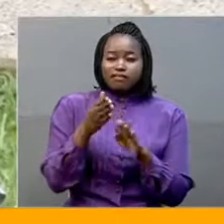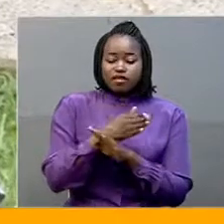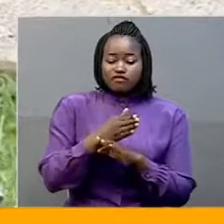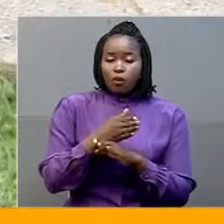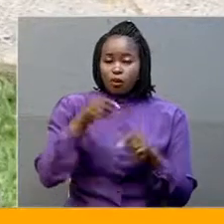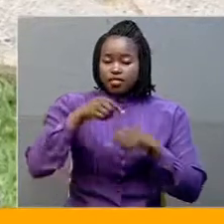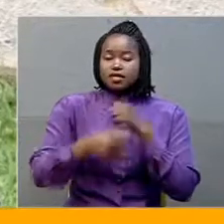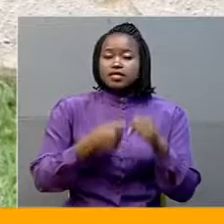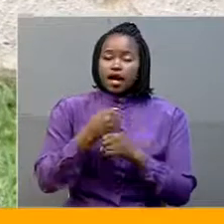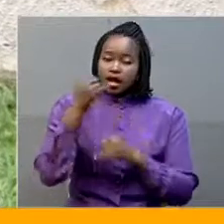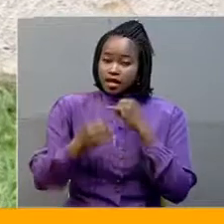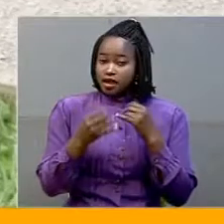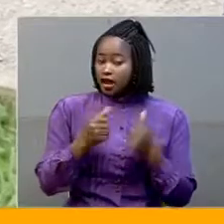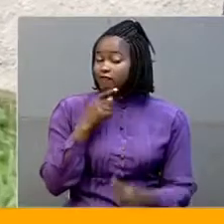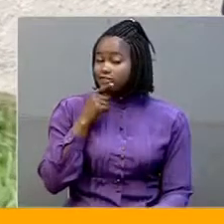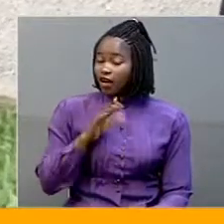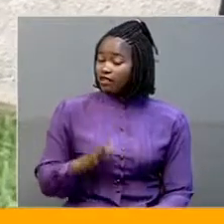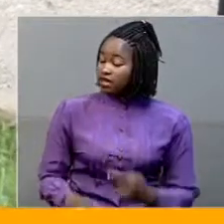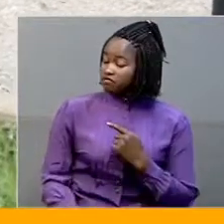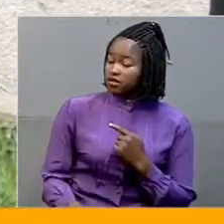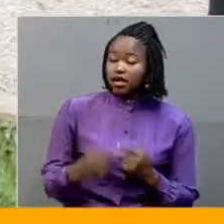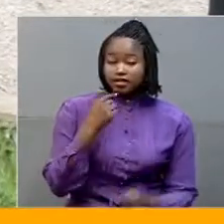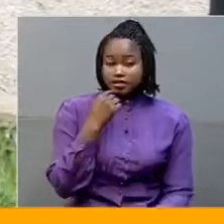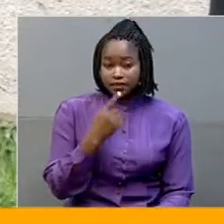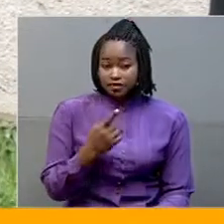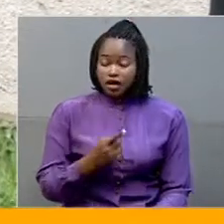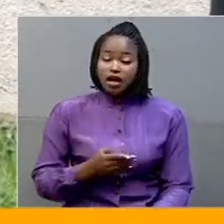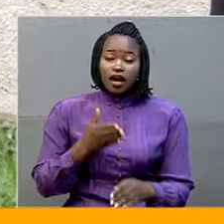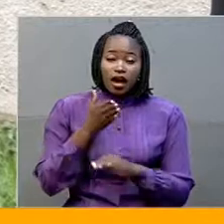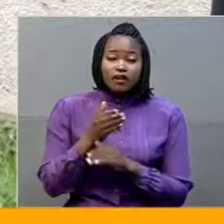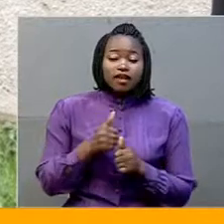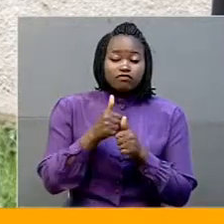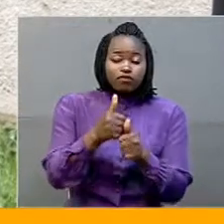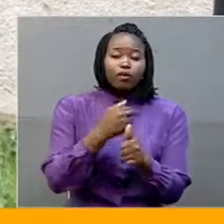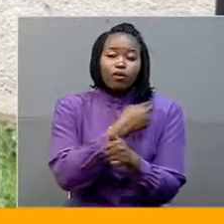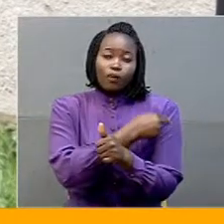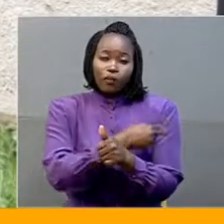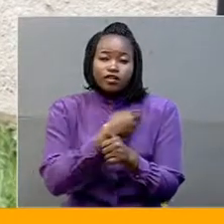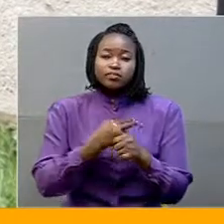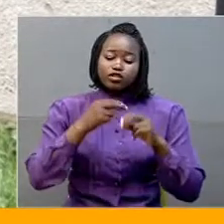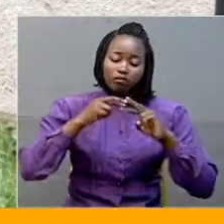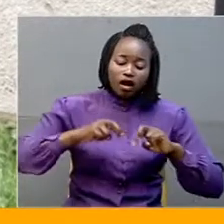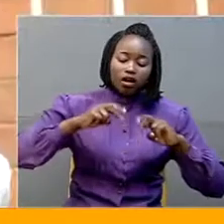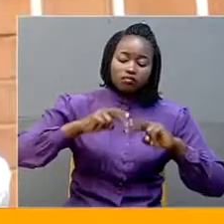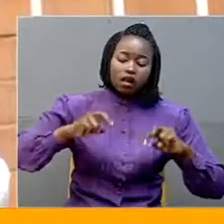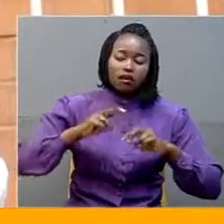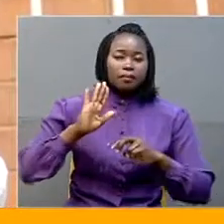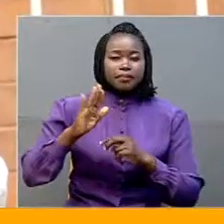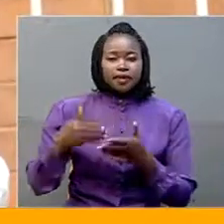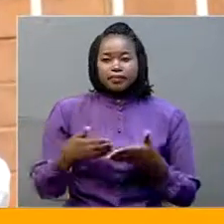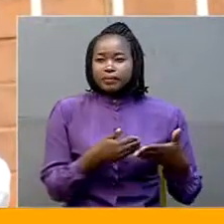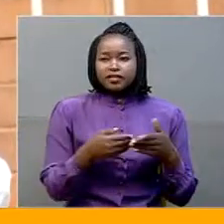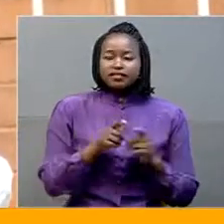Okelo Dickie, the father of the sick child, says after following medical diagnosis of their child, they have